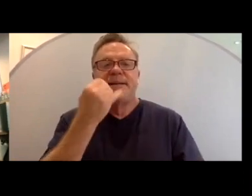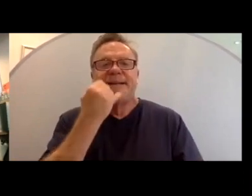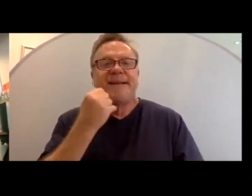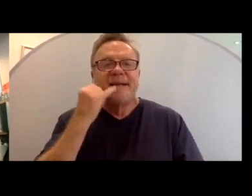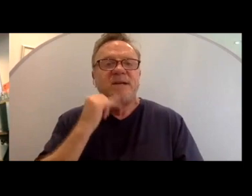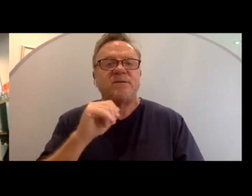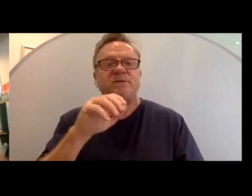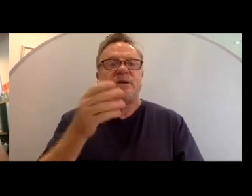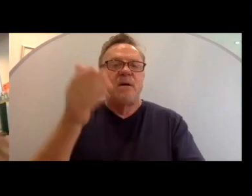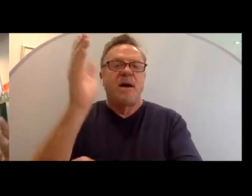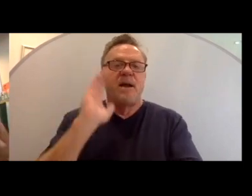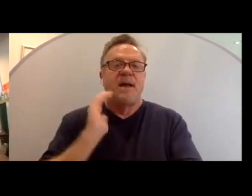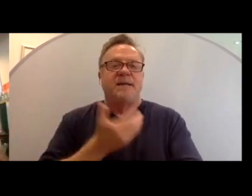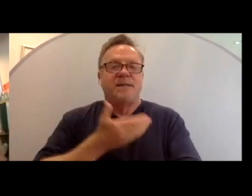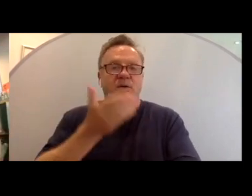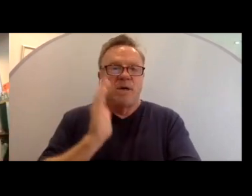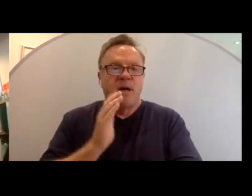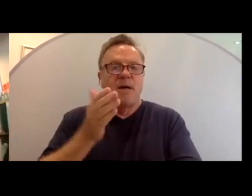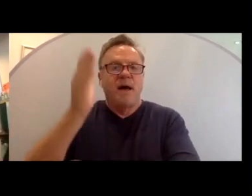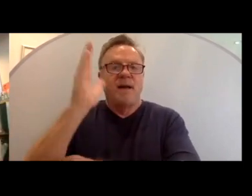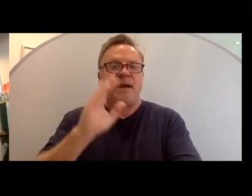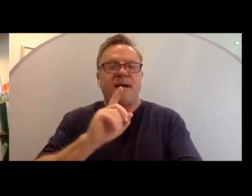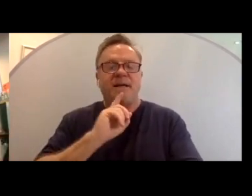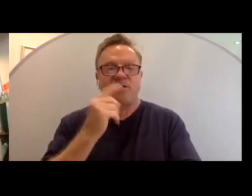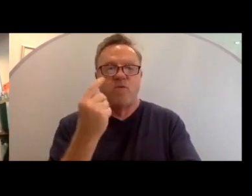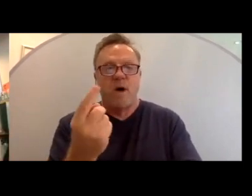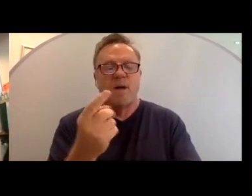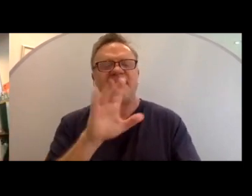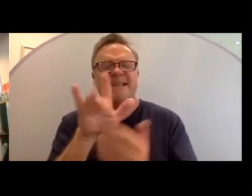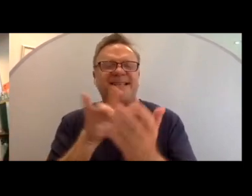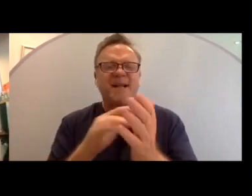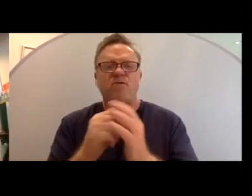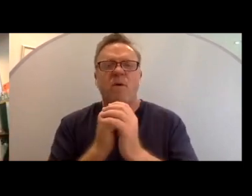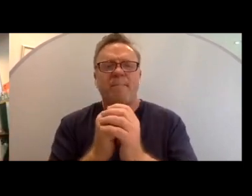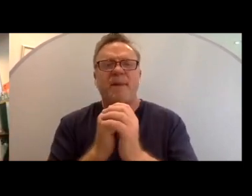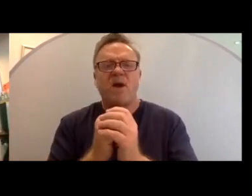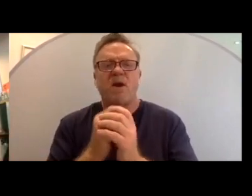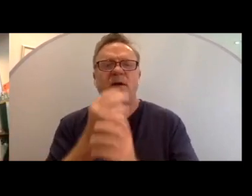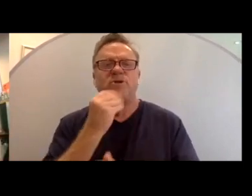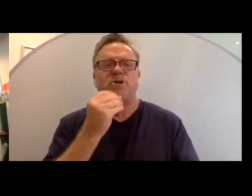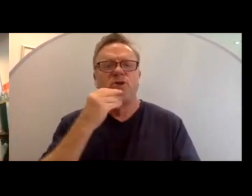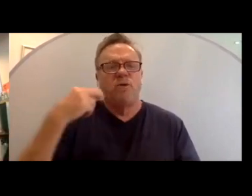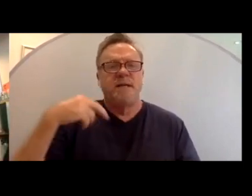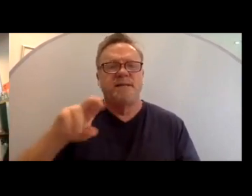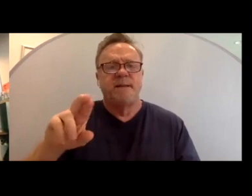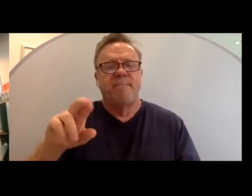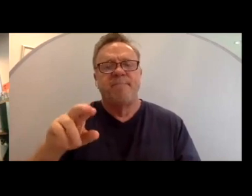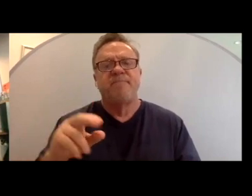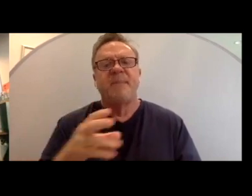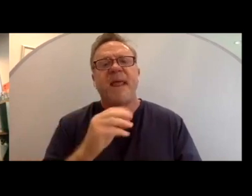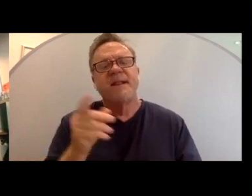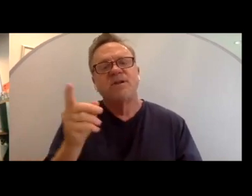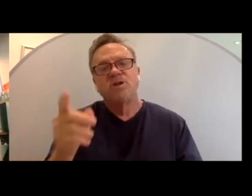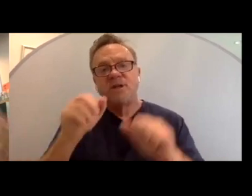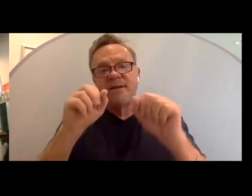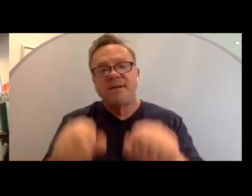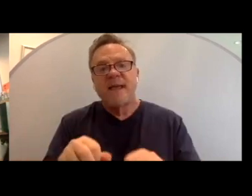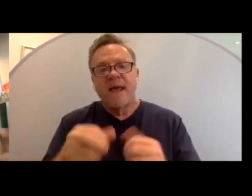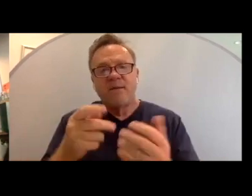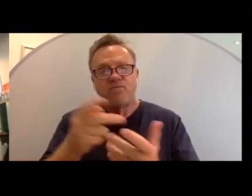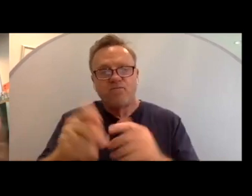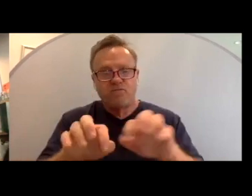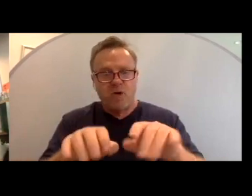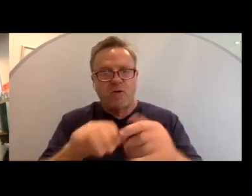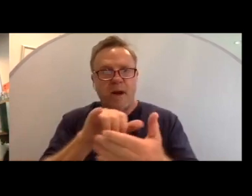Adonai is one. It's sort of a central prayer of Judaism. And she is able to program it, but